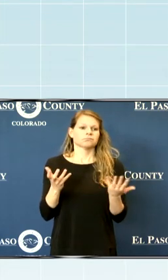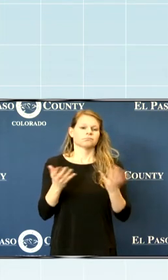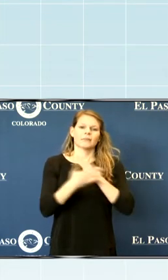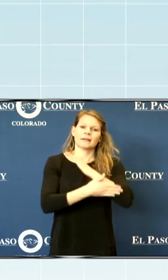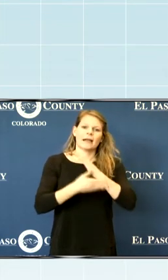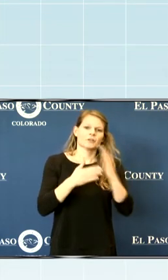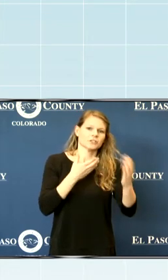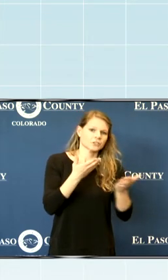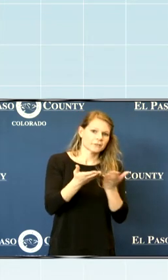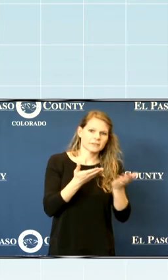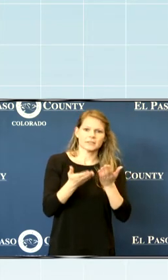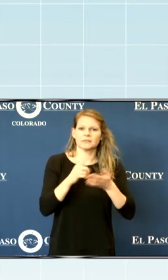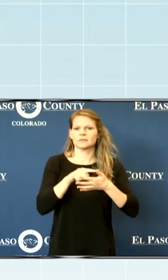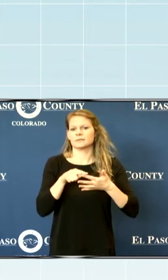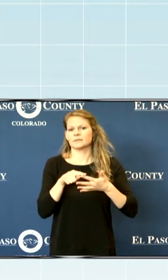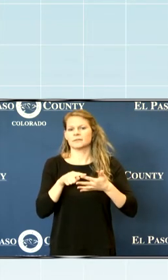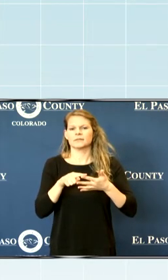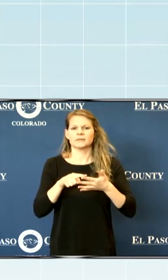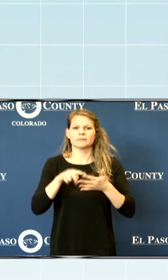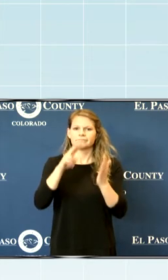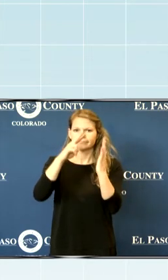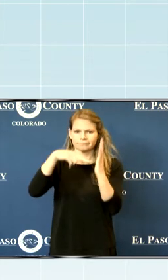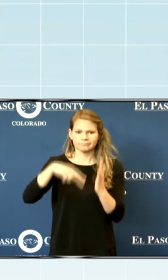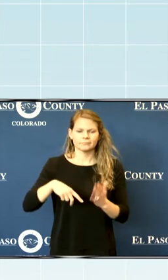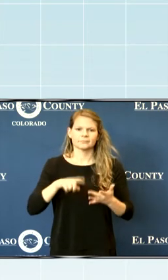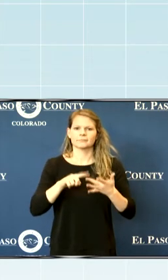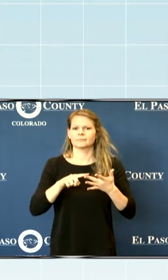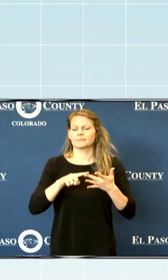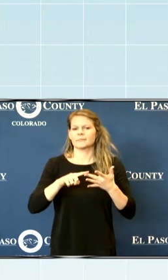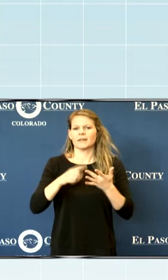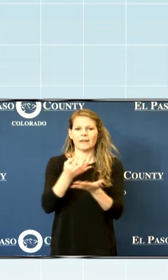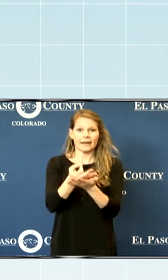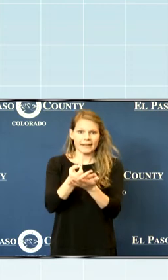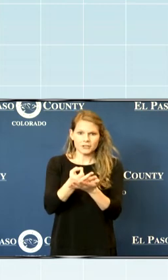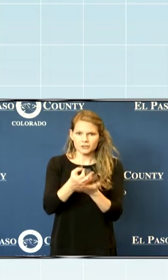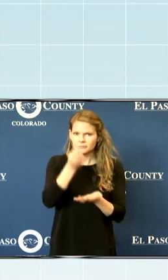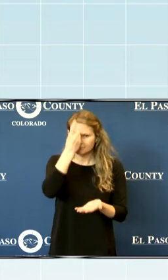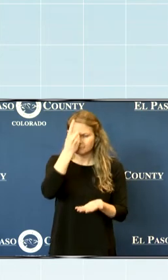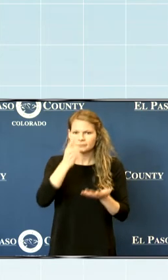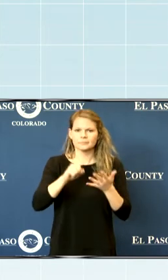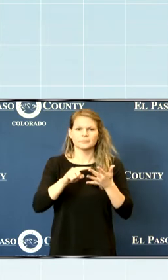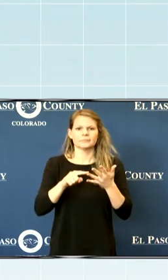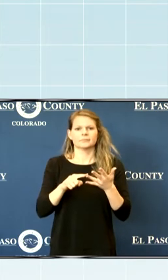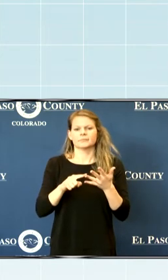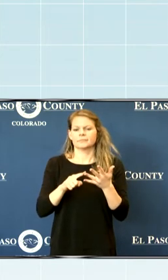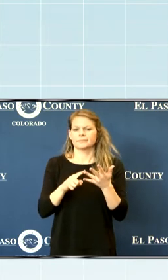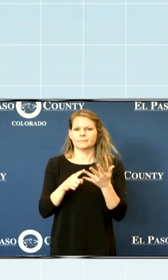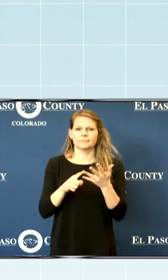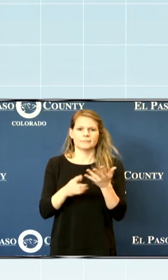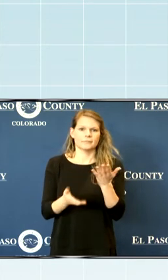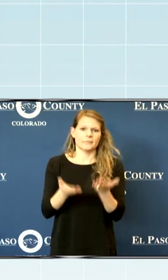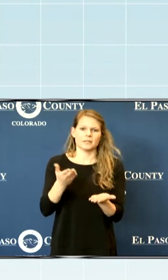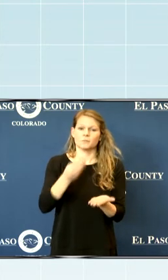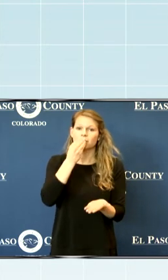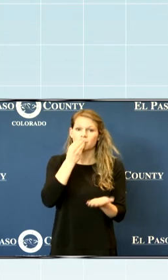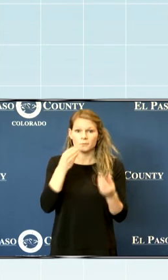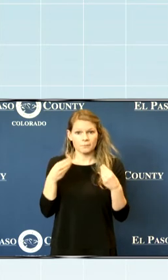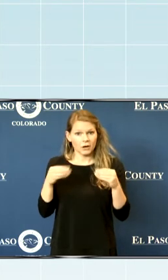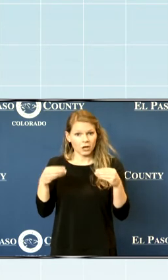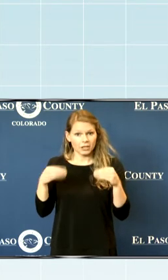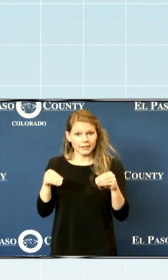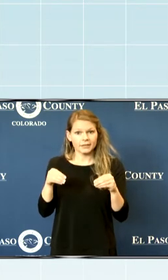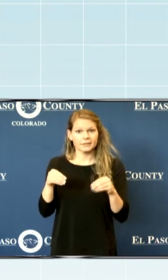services to literacy to financial literacy to a possible food market